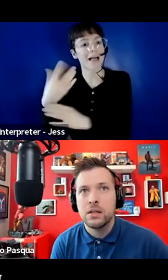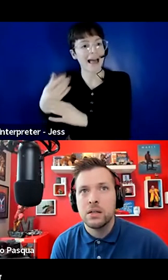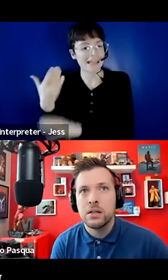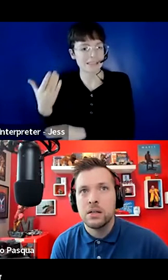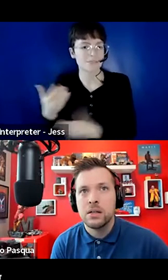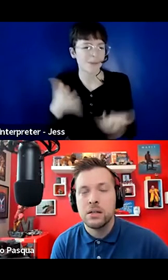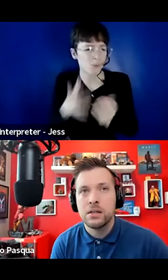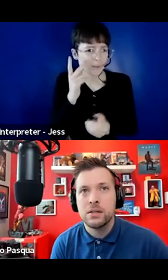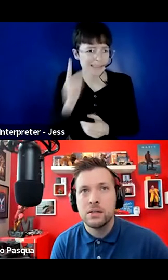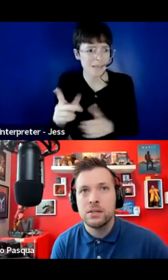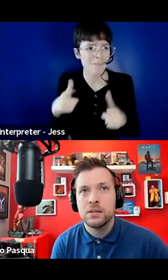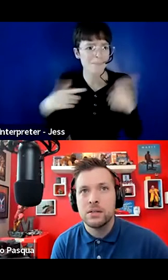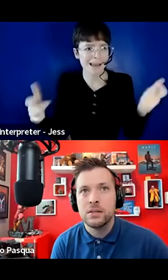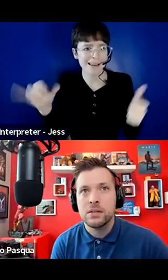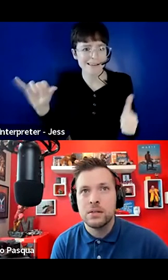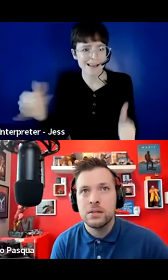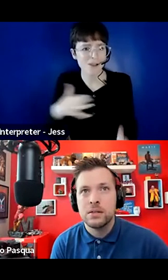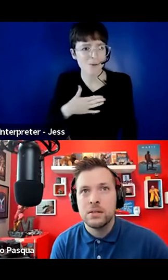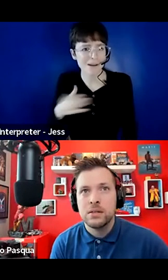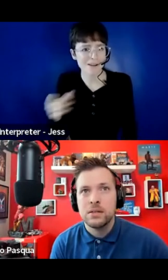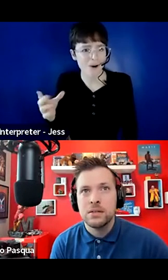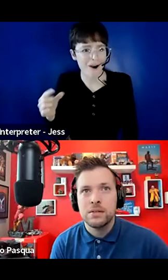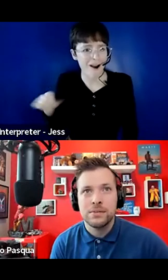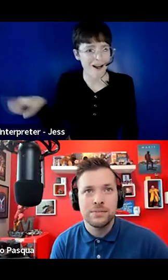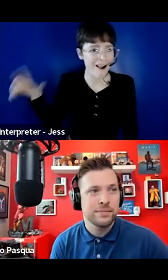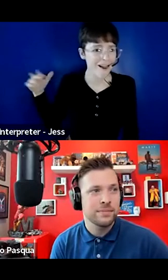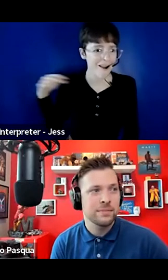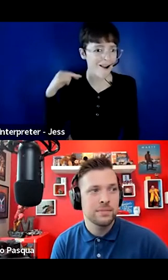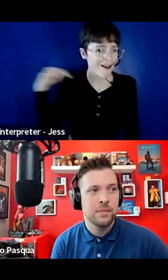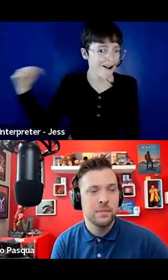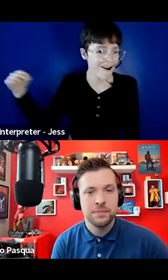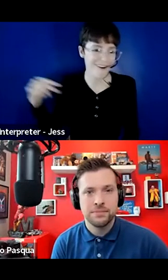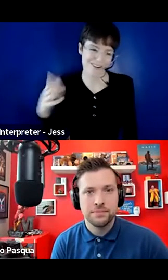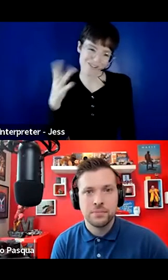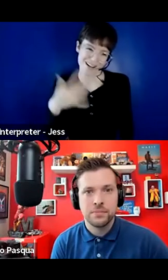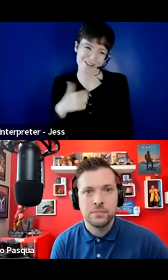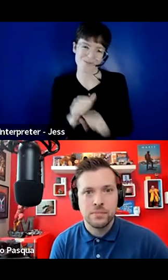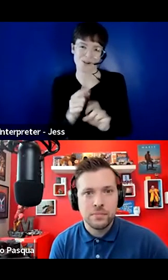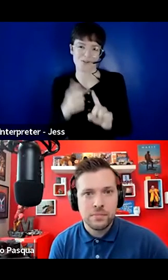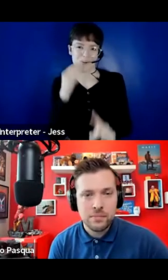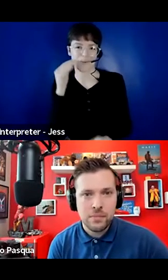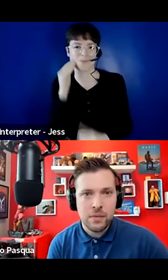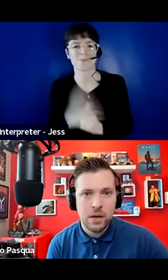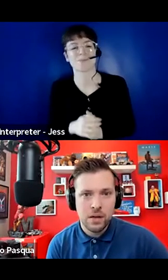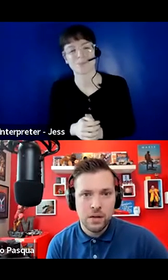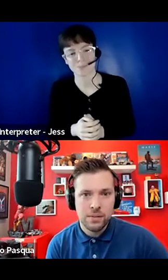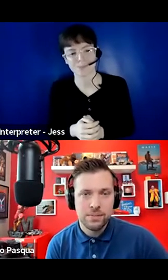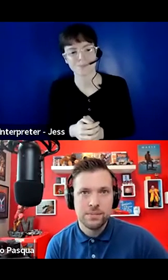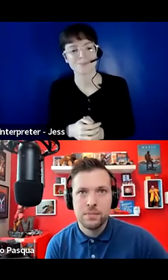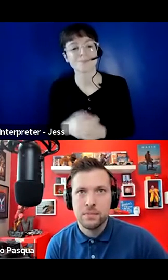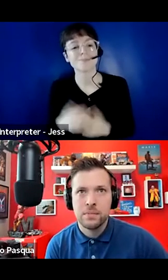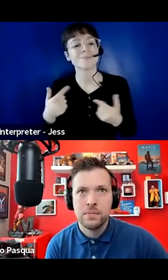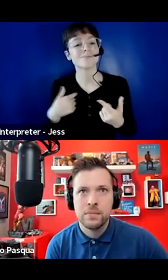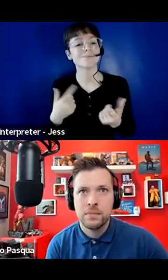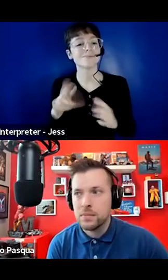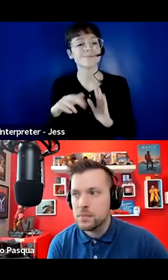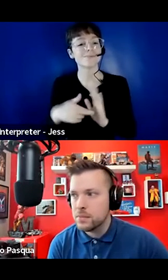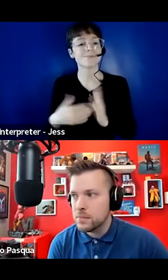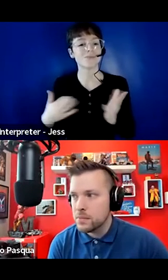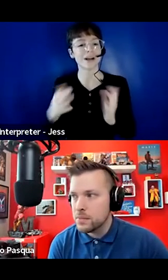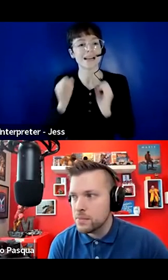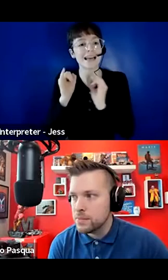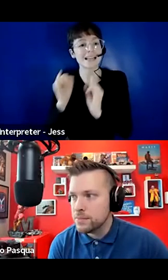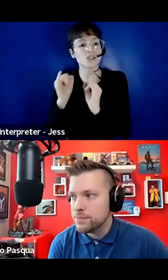wandering around behind me, and that's just because I'm working from home. I am an instructional designer with Canadian Blood Services,